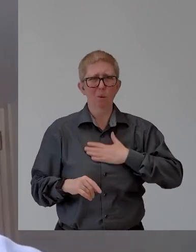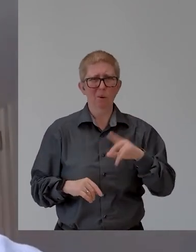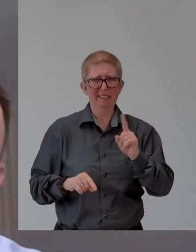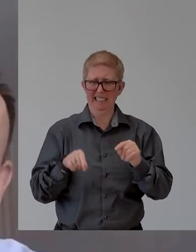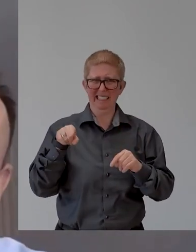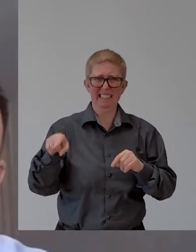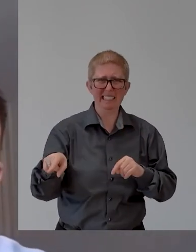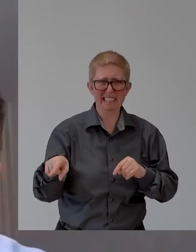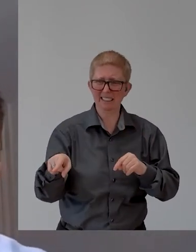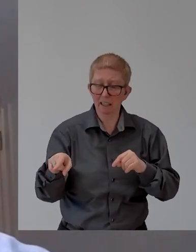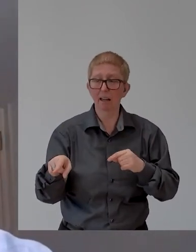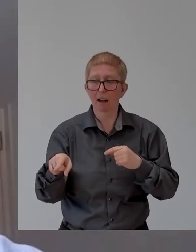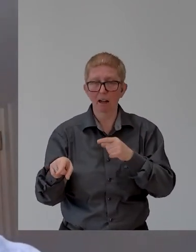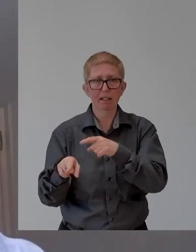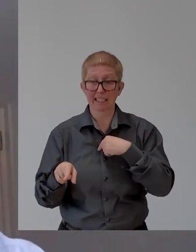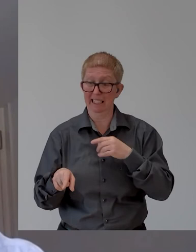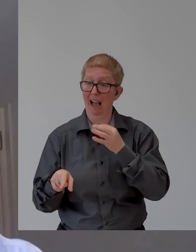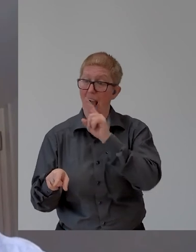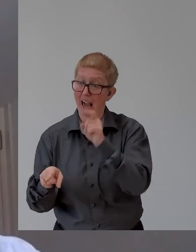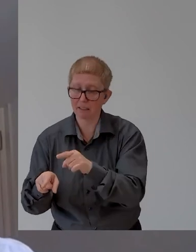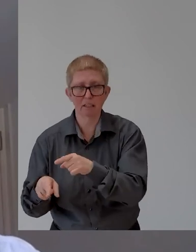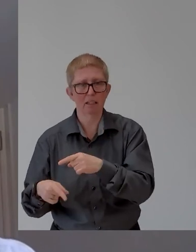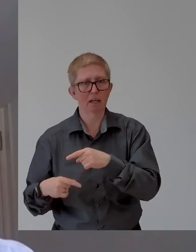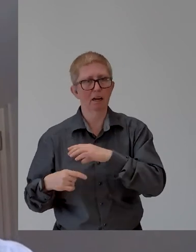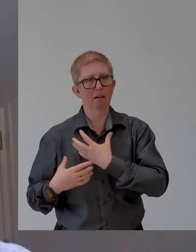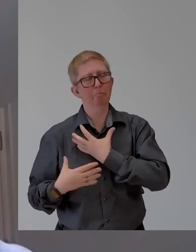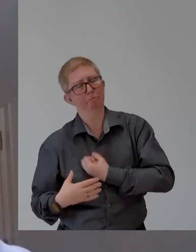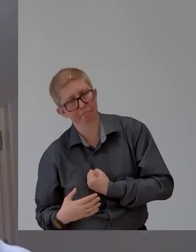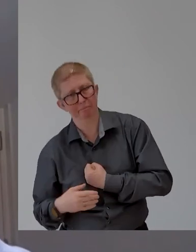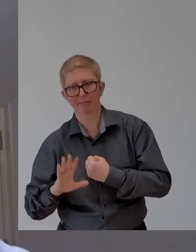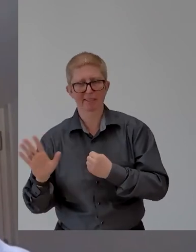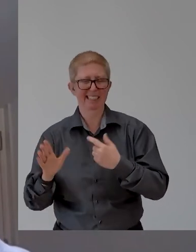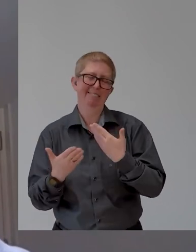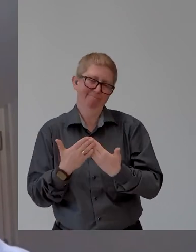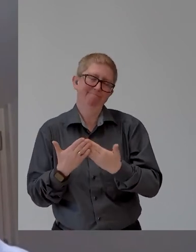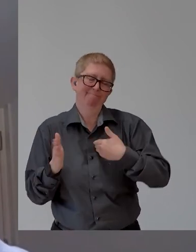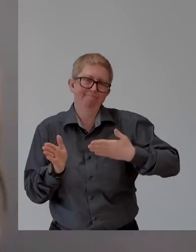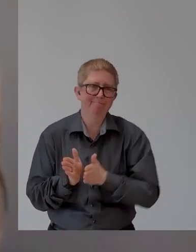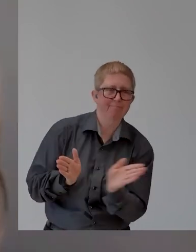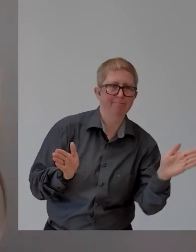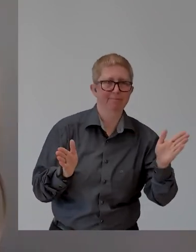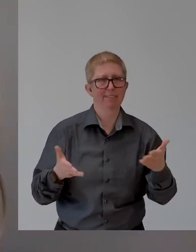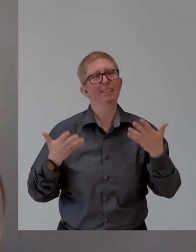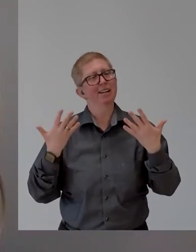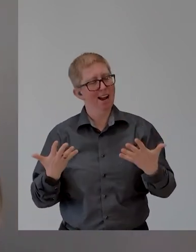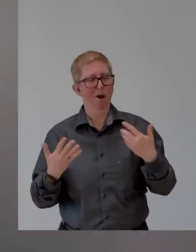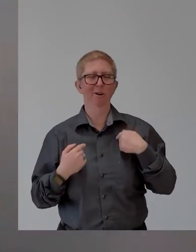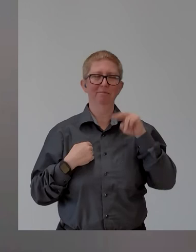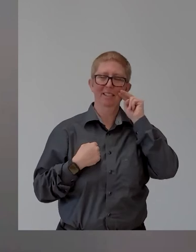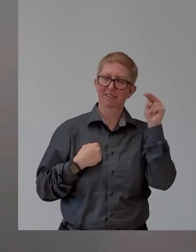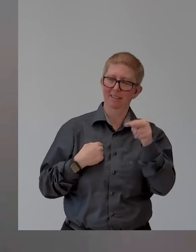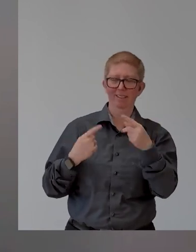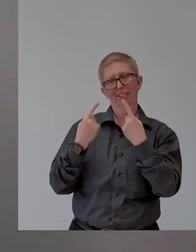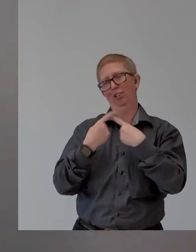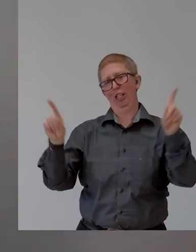now on the other side of the fence, obviously have a very different perspective. And I think the other thing is that